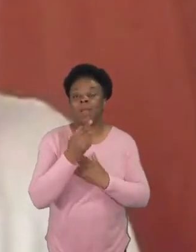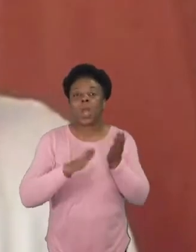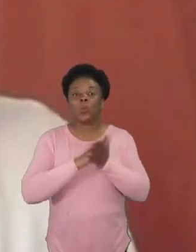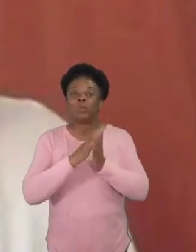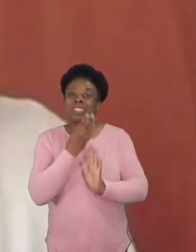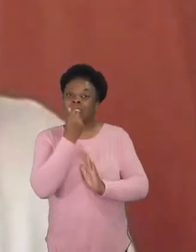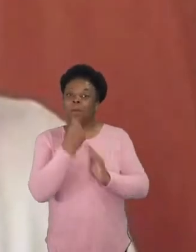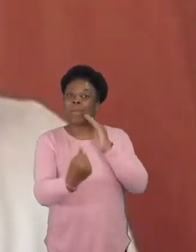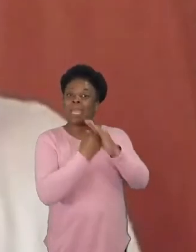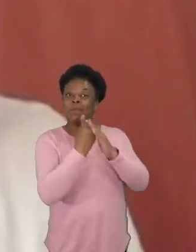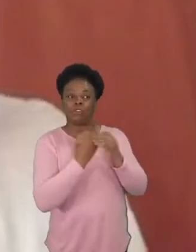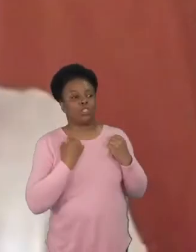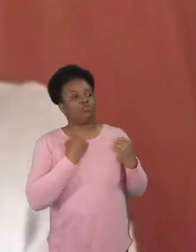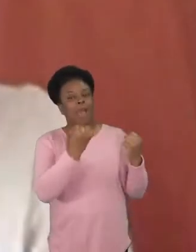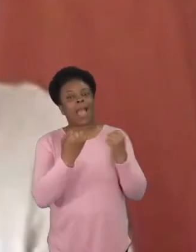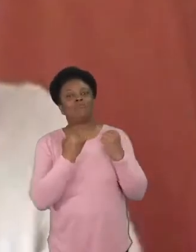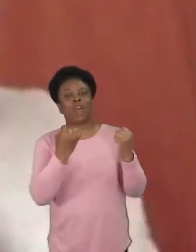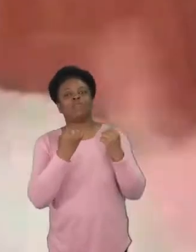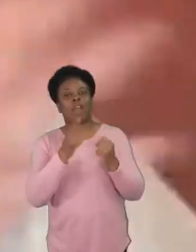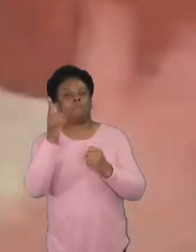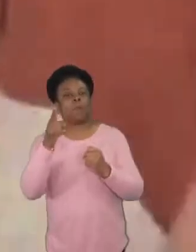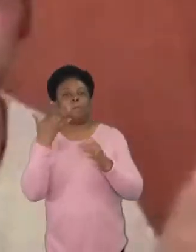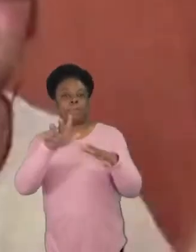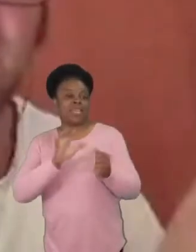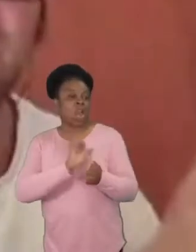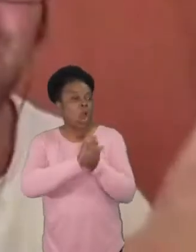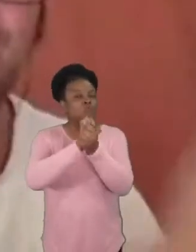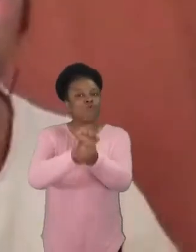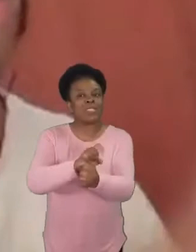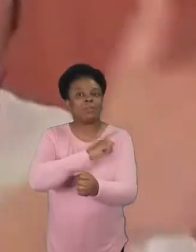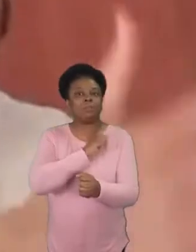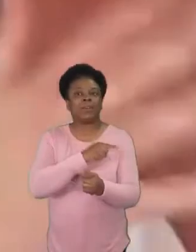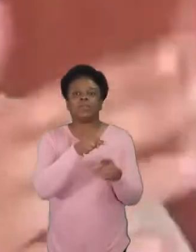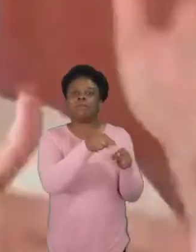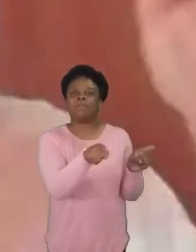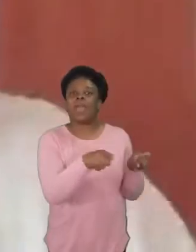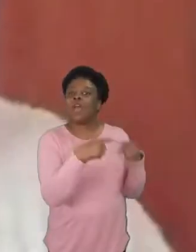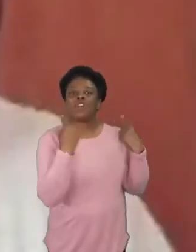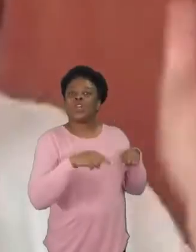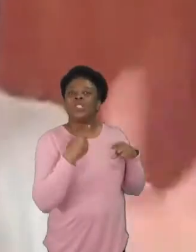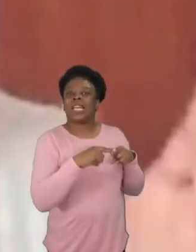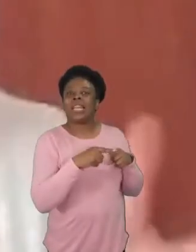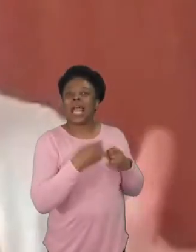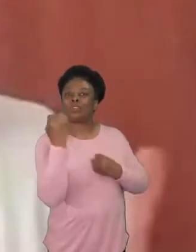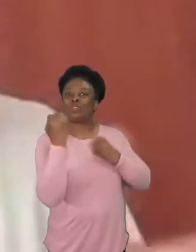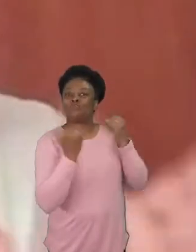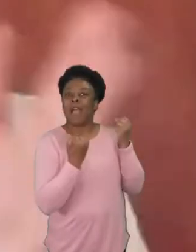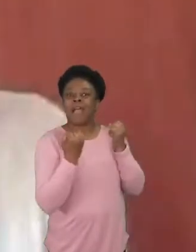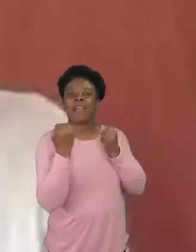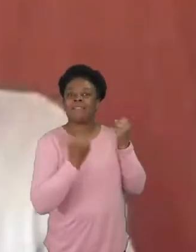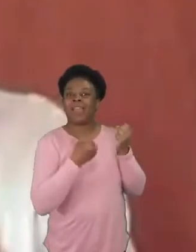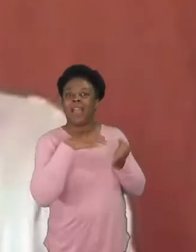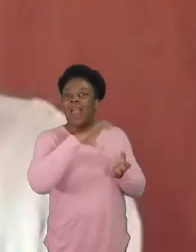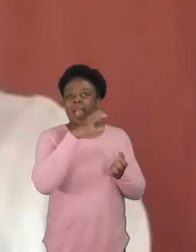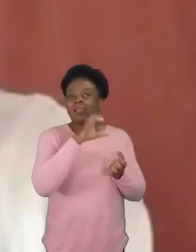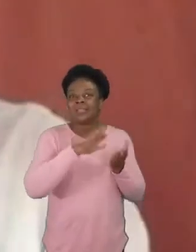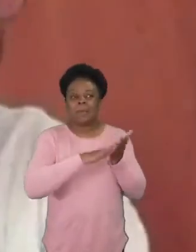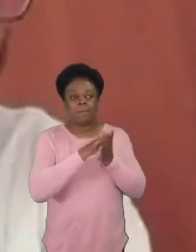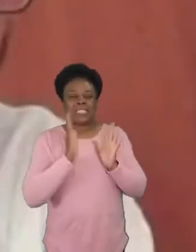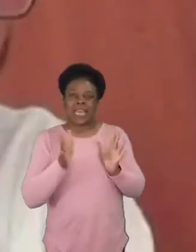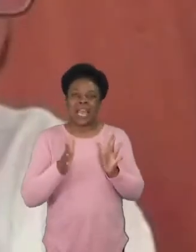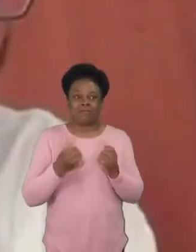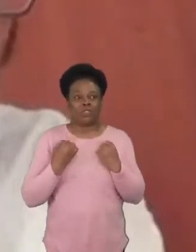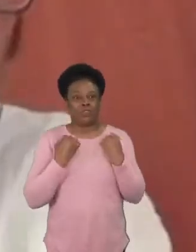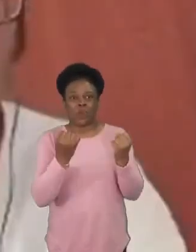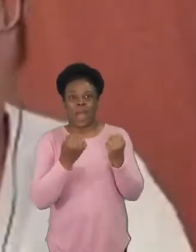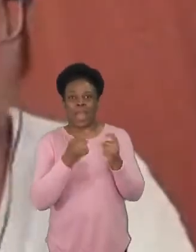they can't get a license and they can't get you know it's like this kind of catch-22 so being able to just have